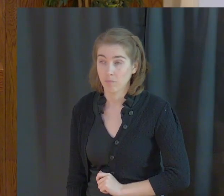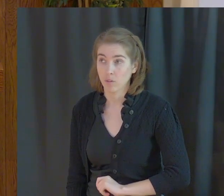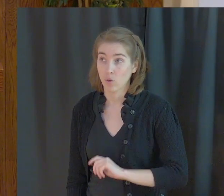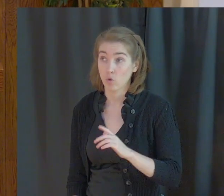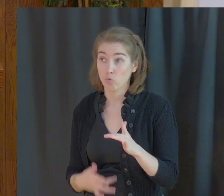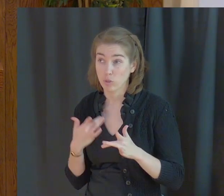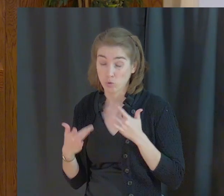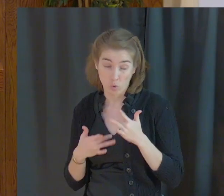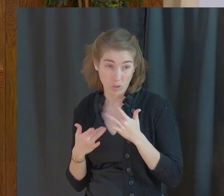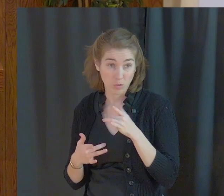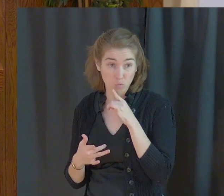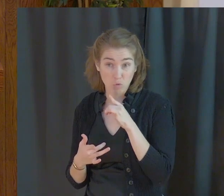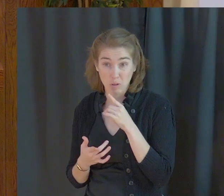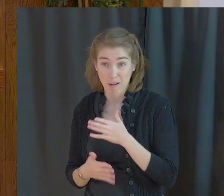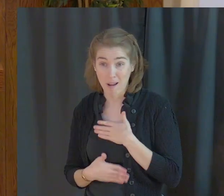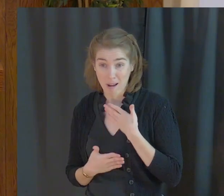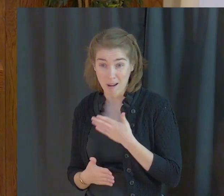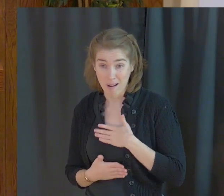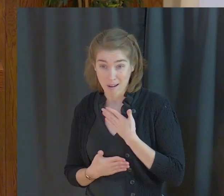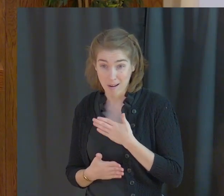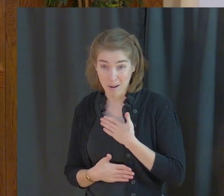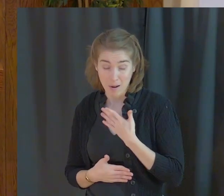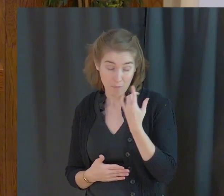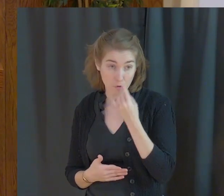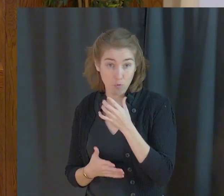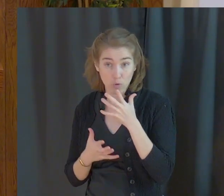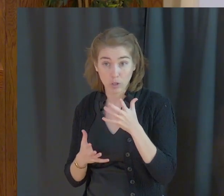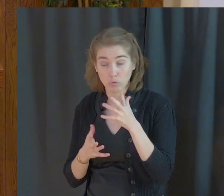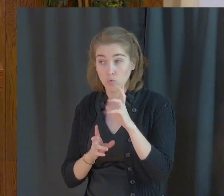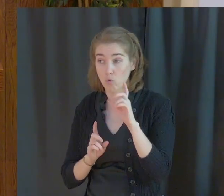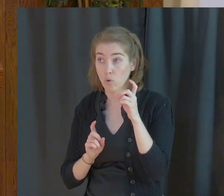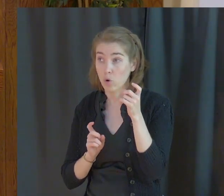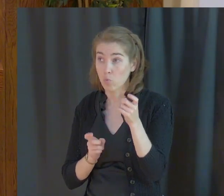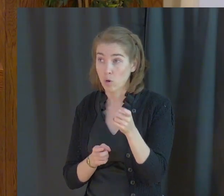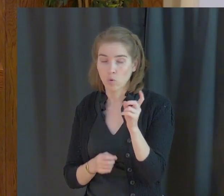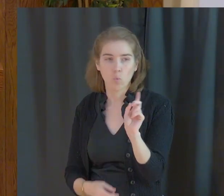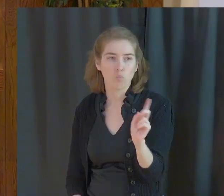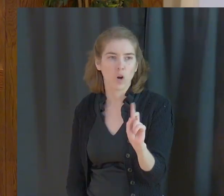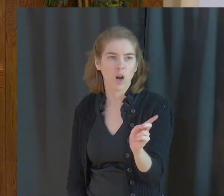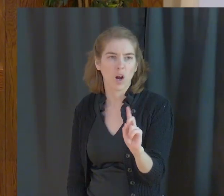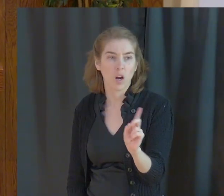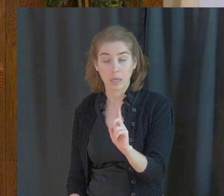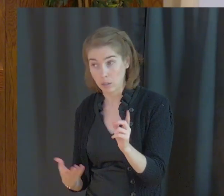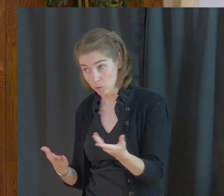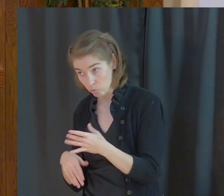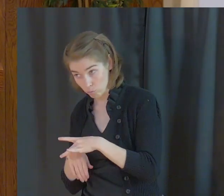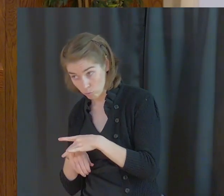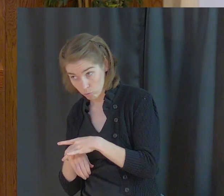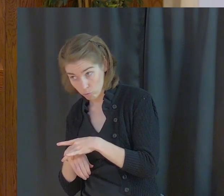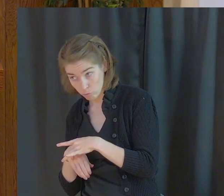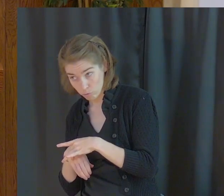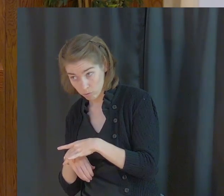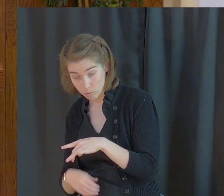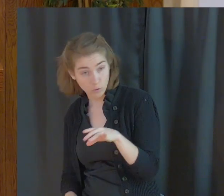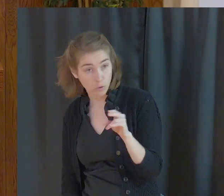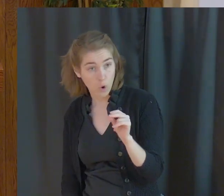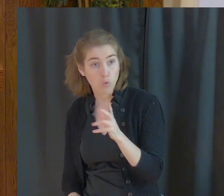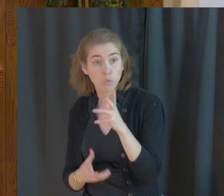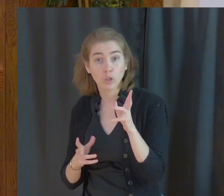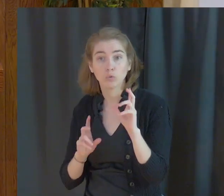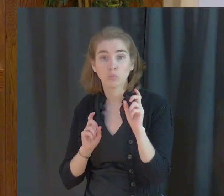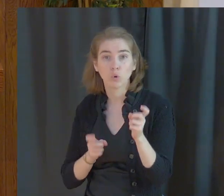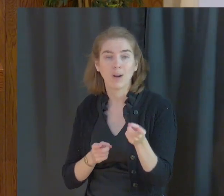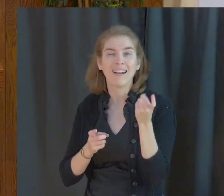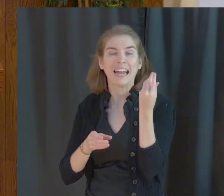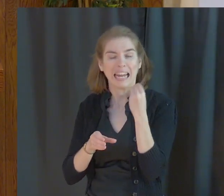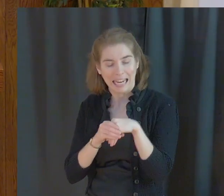Rejoice, be exceedingly glad, for great is your reward, where? On this earth? No, great is your reward